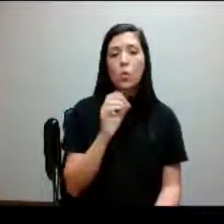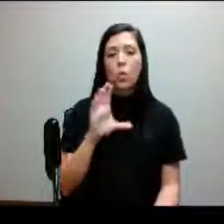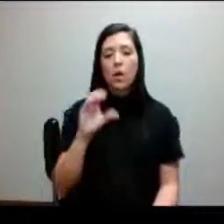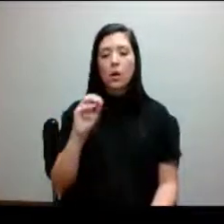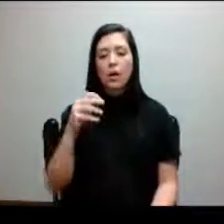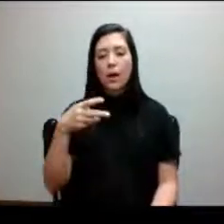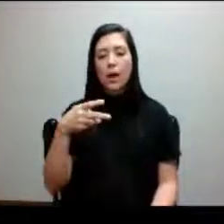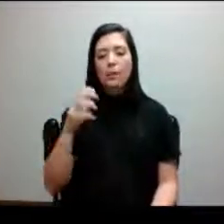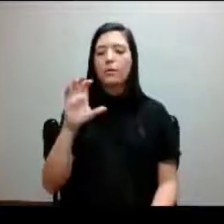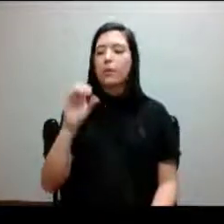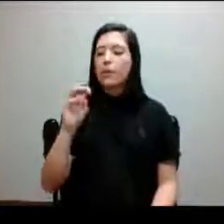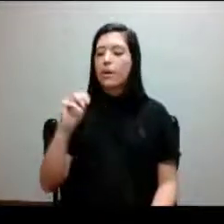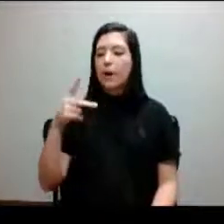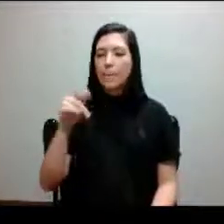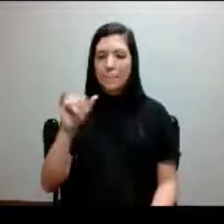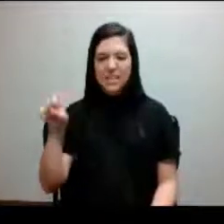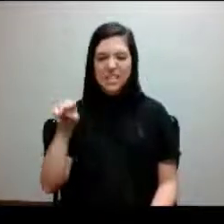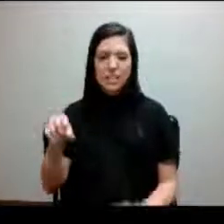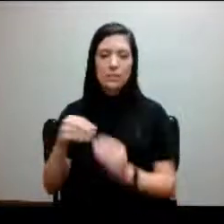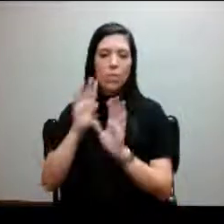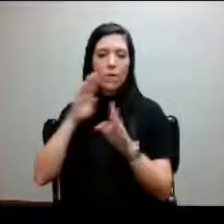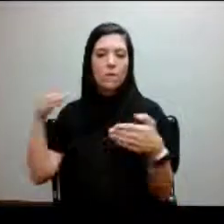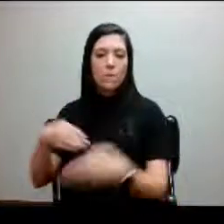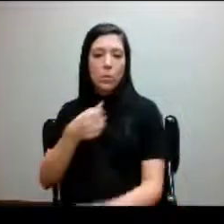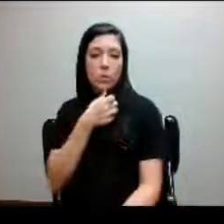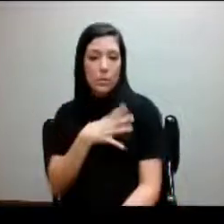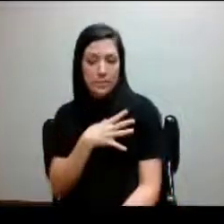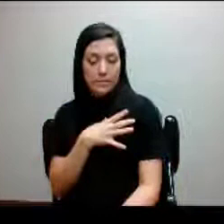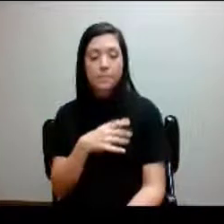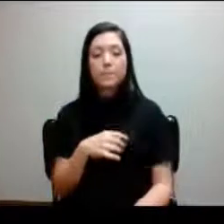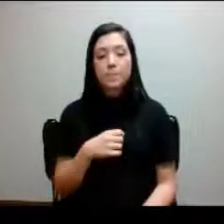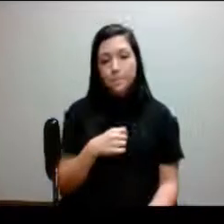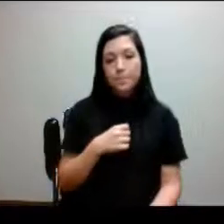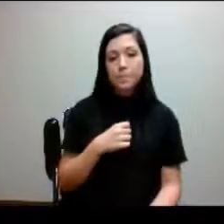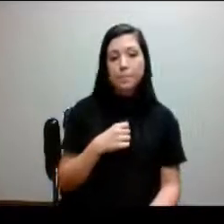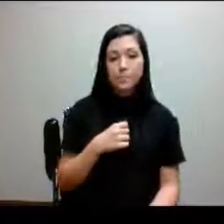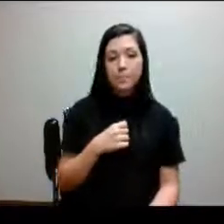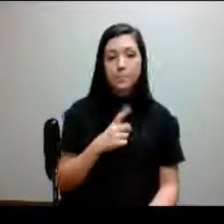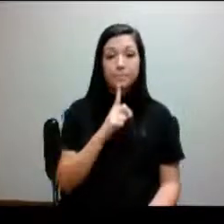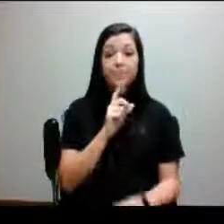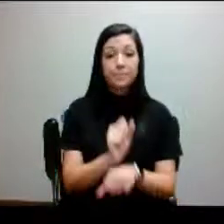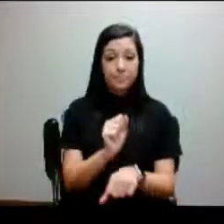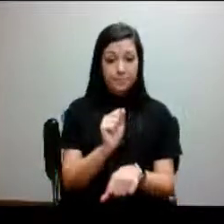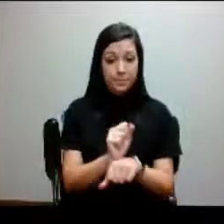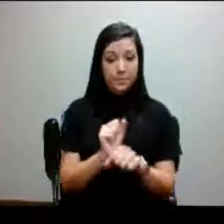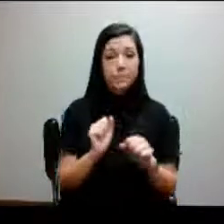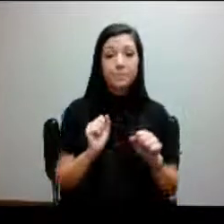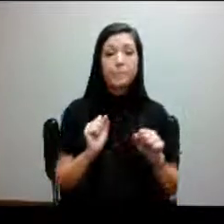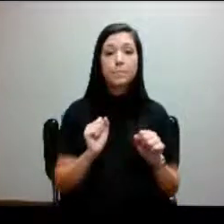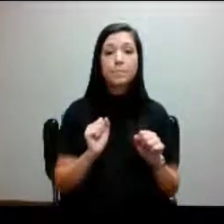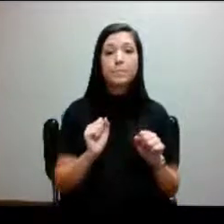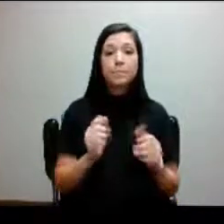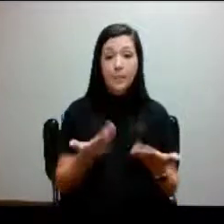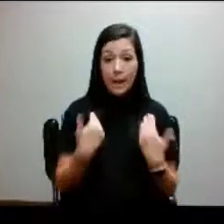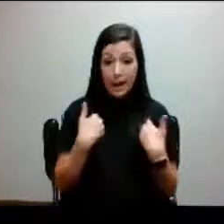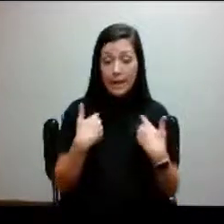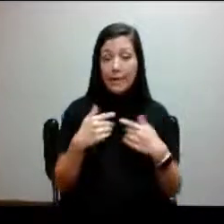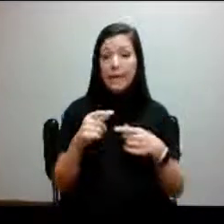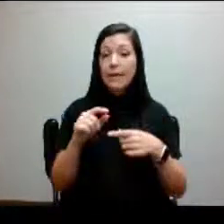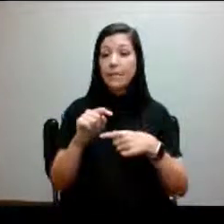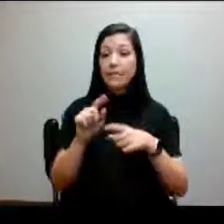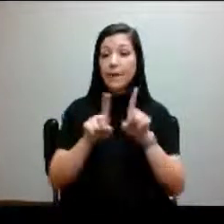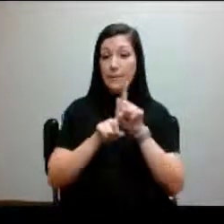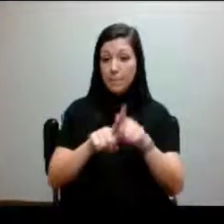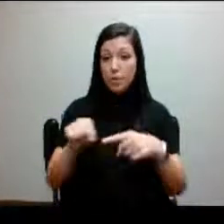which is for our our women. And so we actually have some mentor training sessions